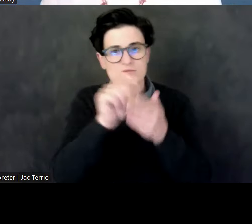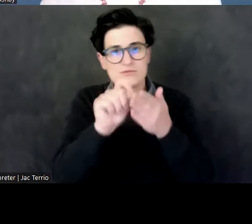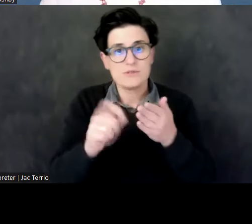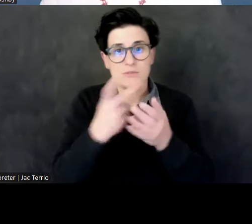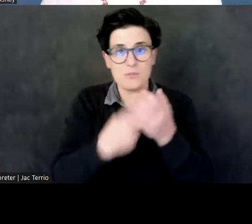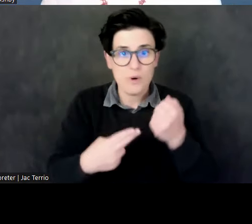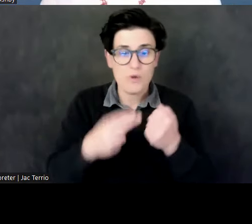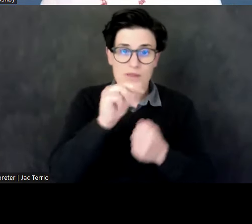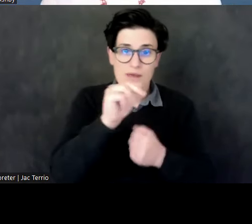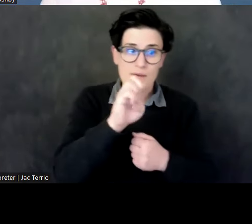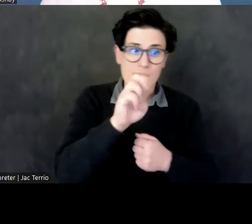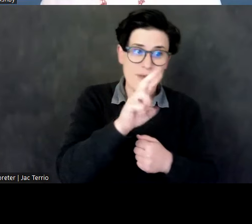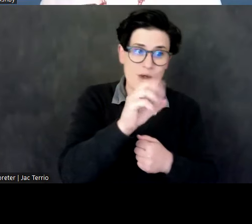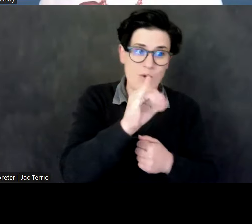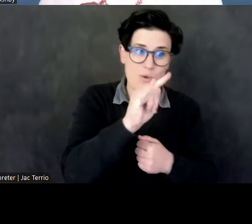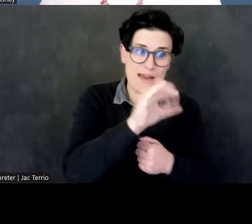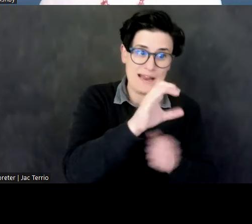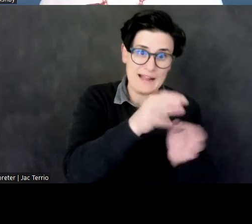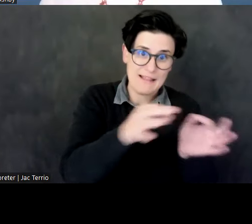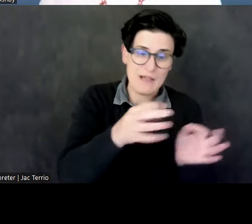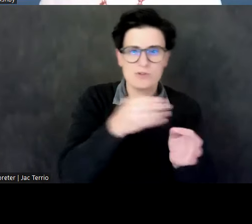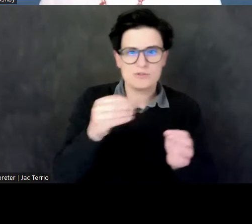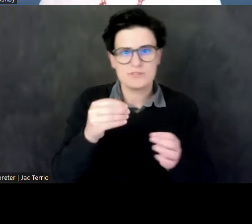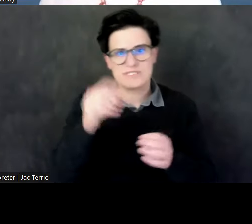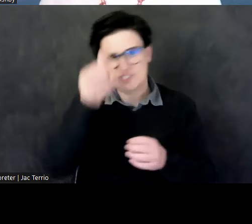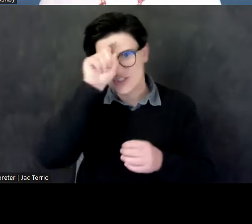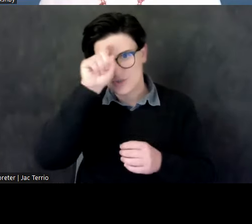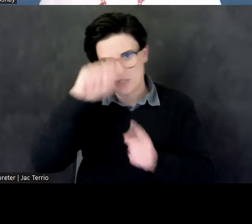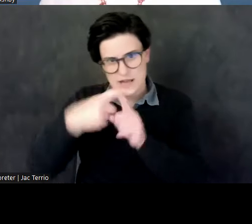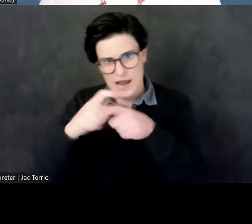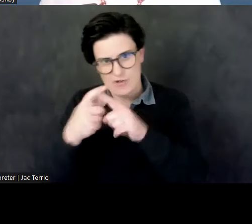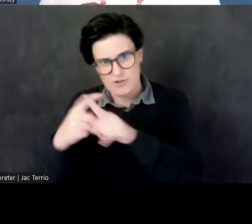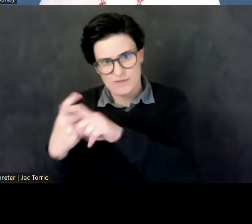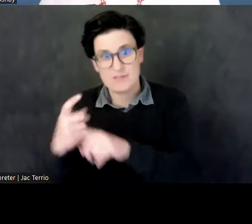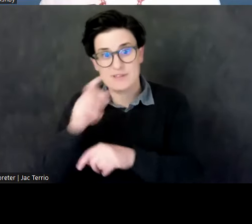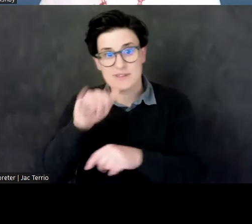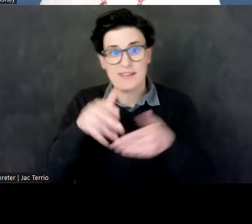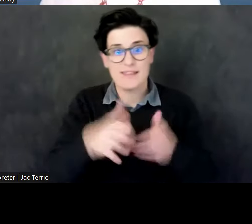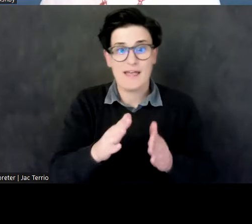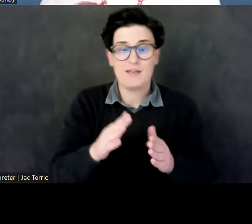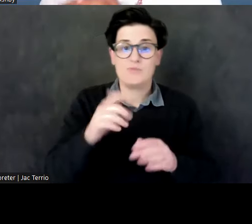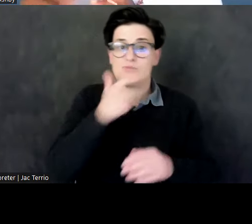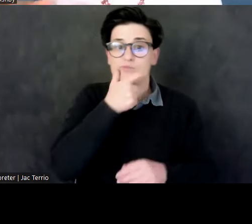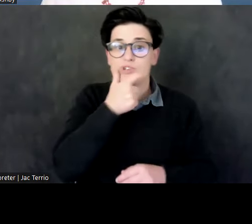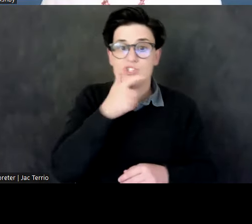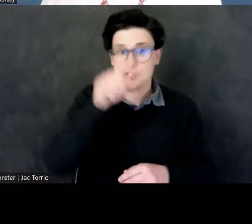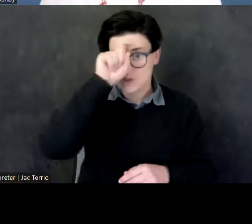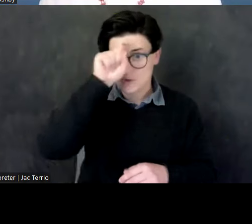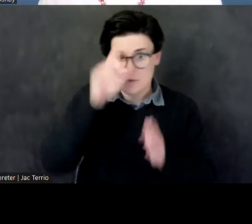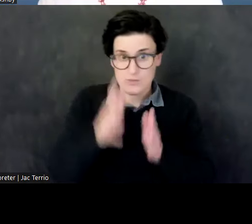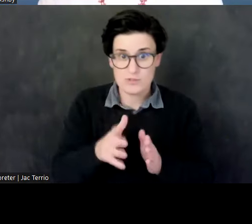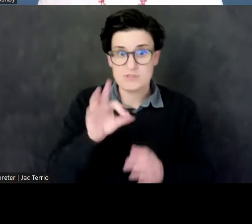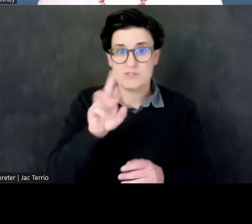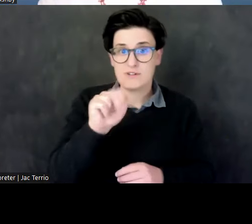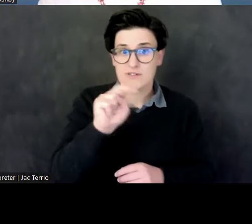hieroglyphs that allowed the British Egyptologist Francis Griffith to decipher